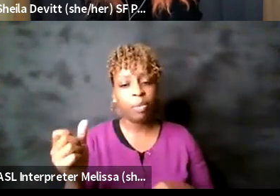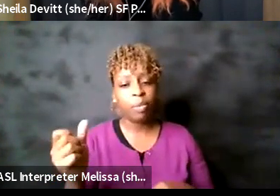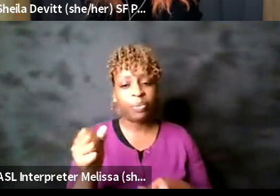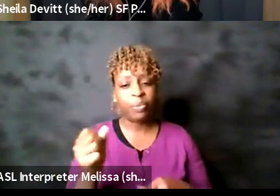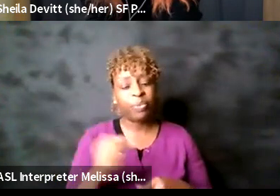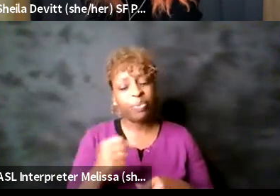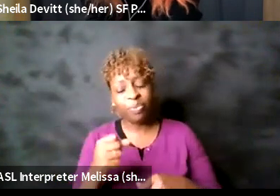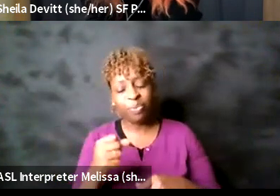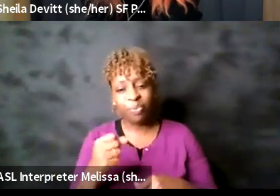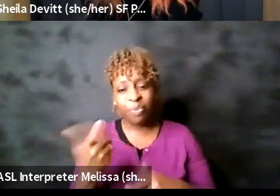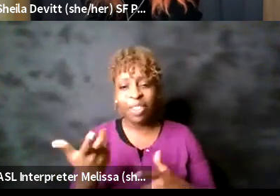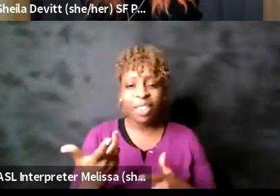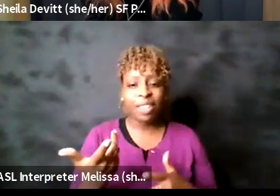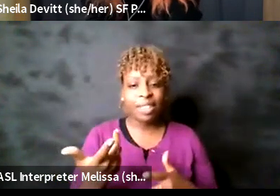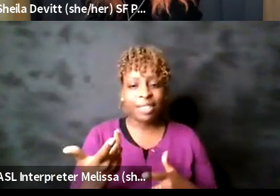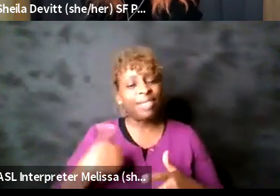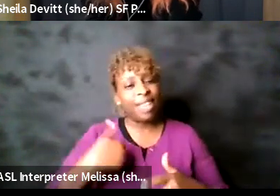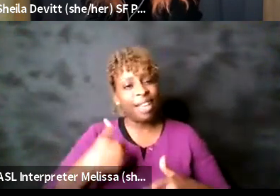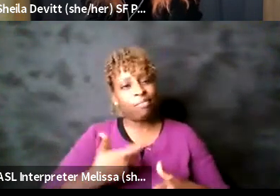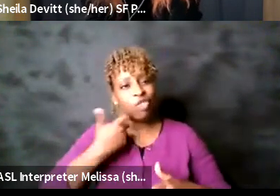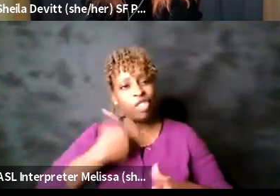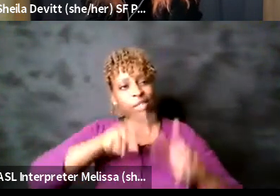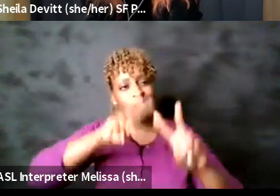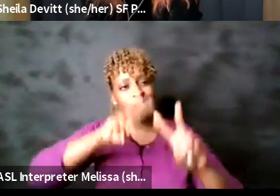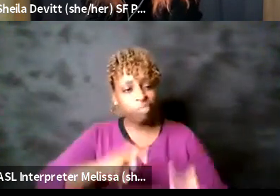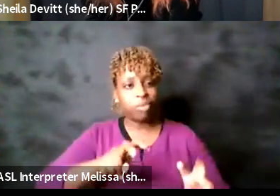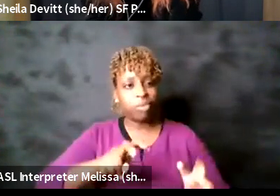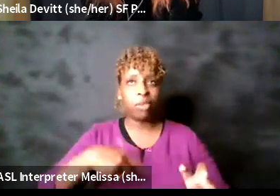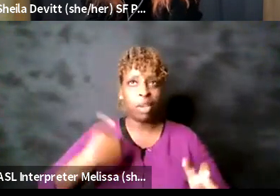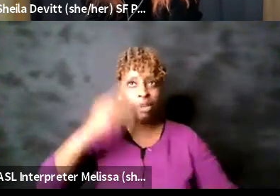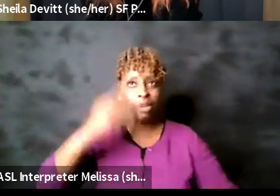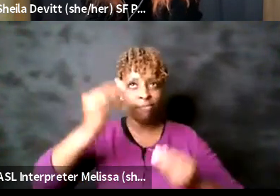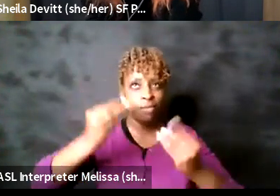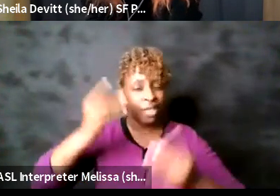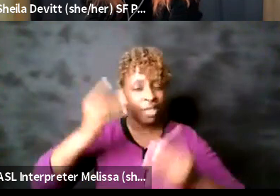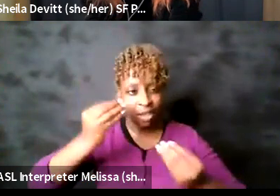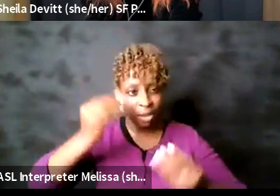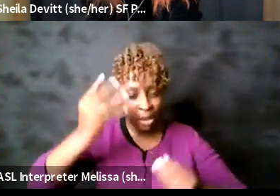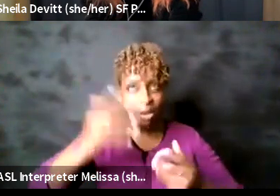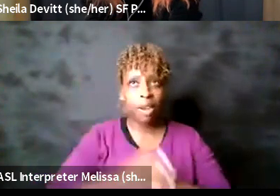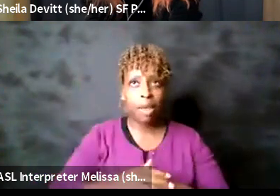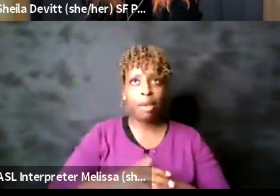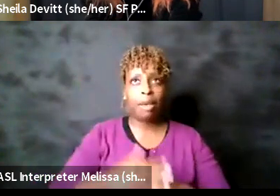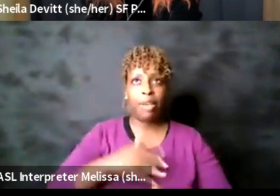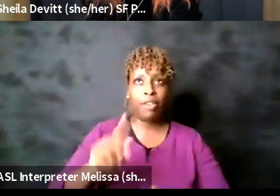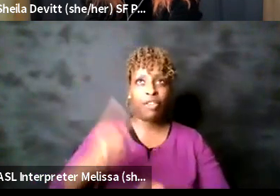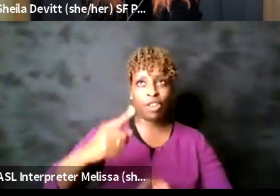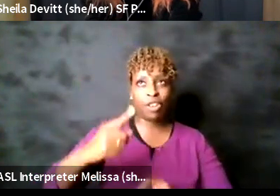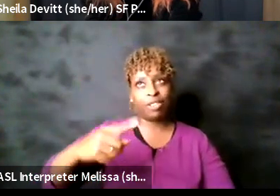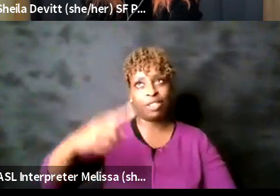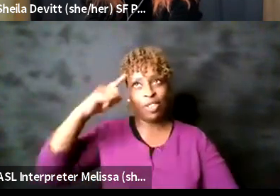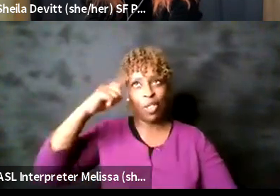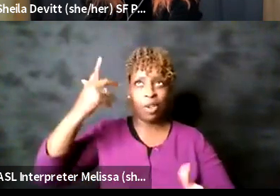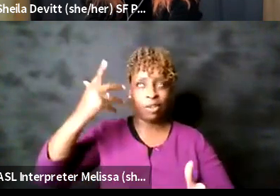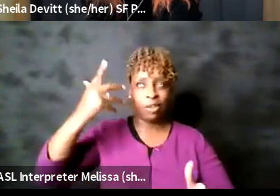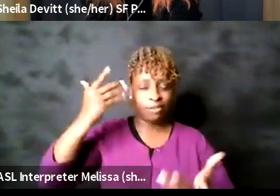i've been doing recently and we've kind of had to brainstorm and and my first thought and we're going to see how it goes is the marketing right